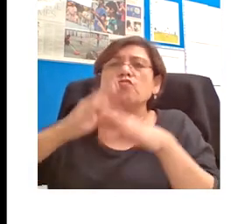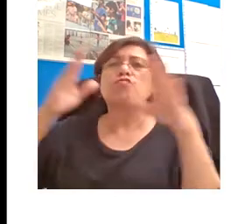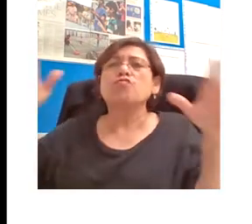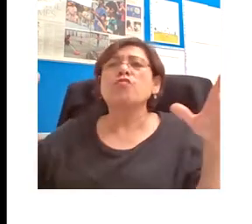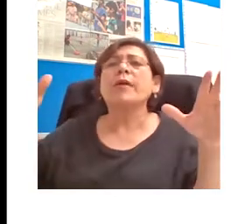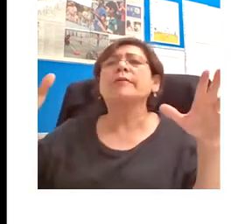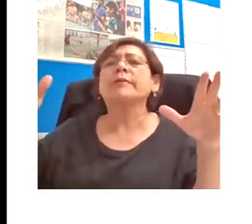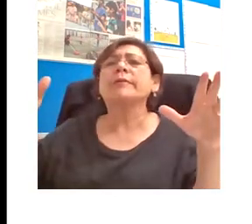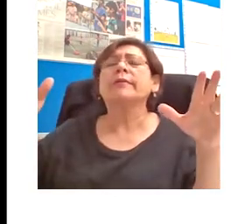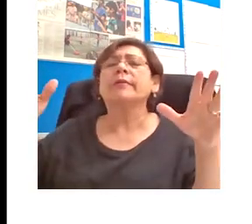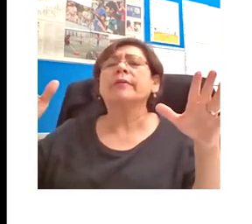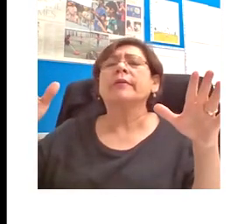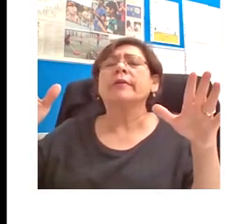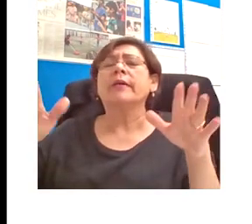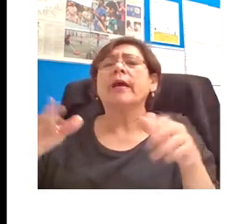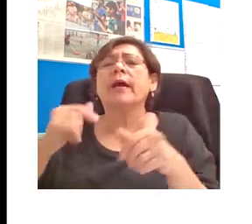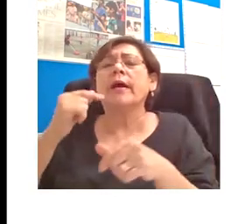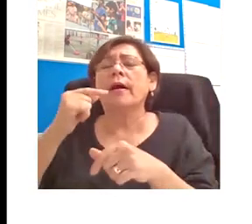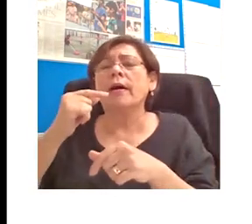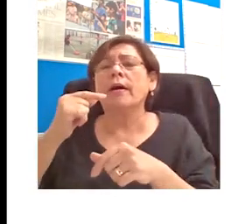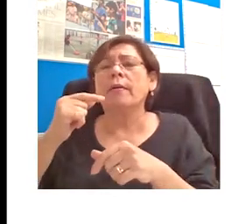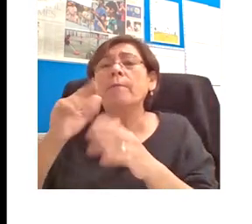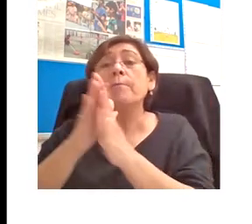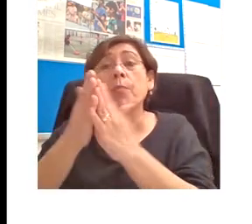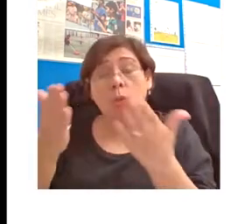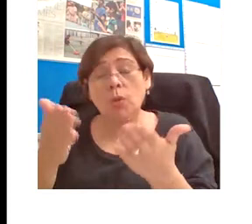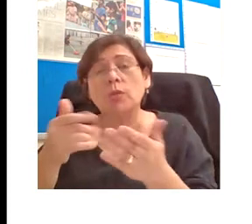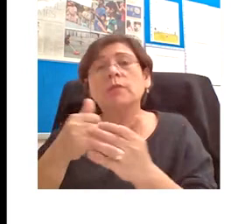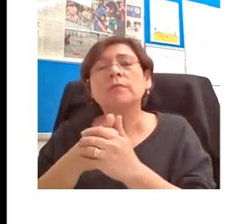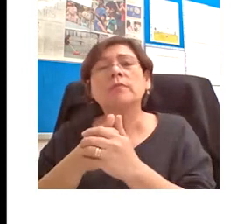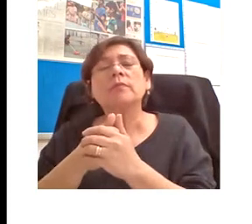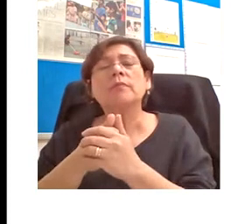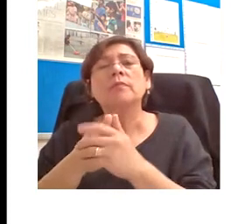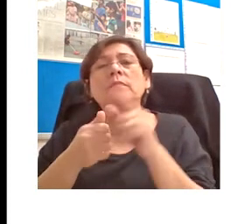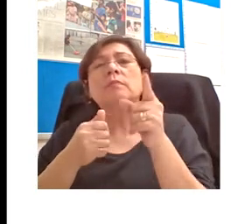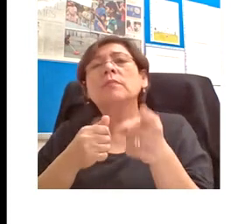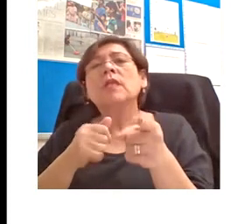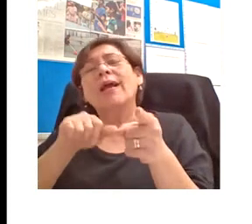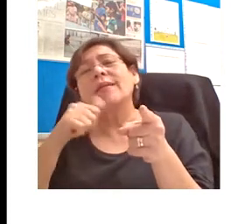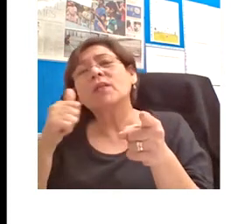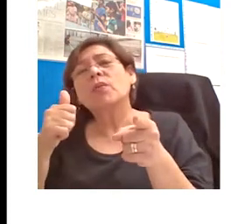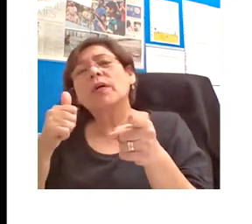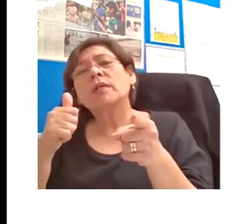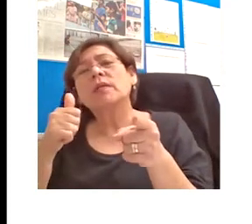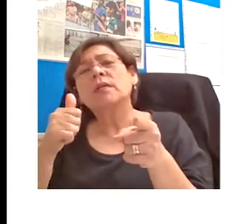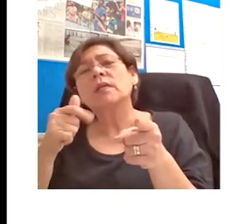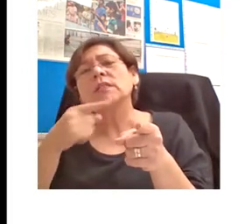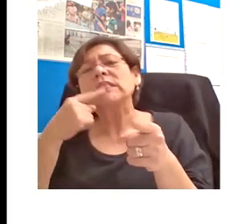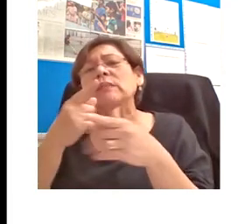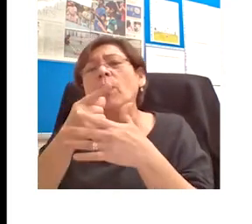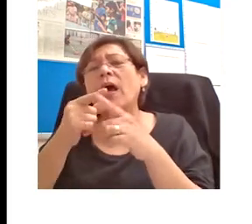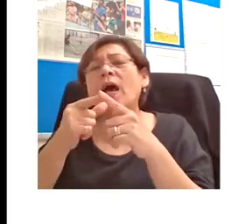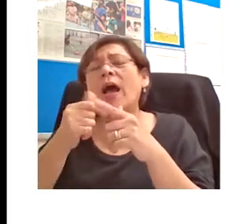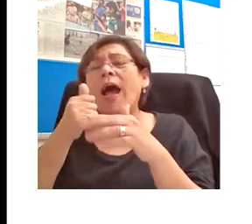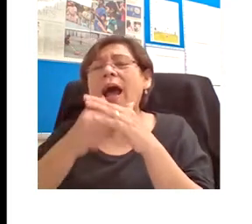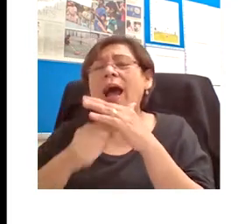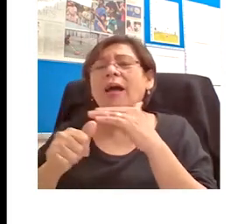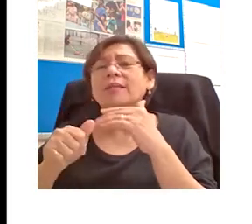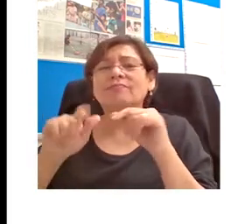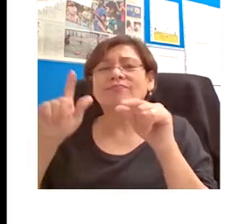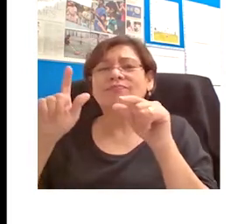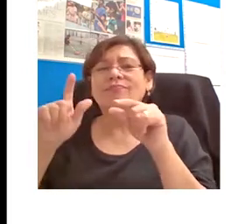latter 17th century. Here you have a more typical use case, an undergraduate paper, in this case